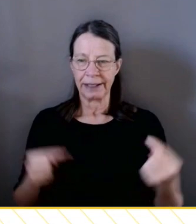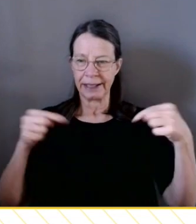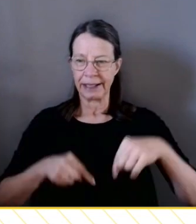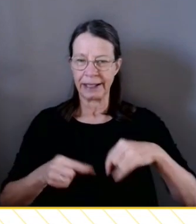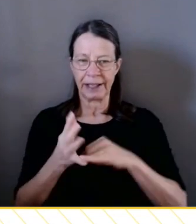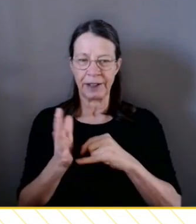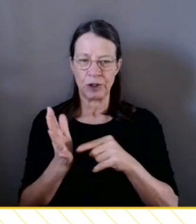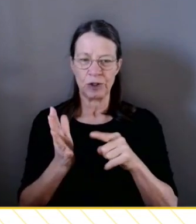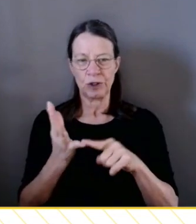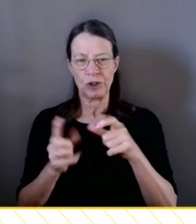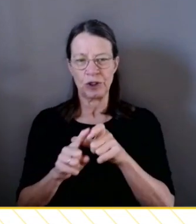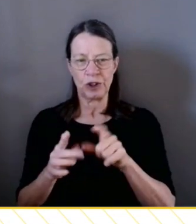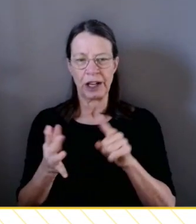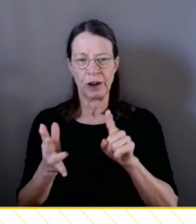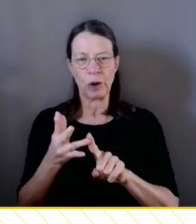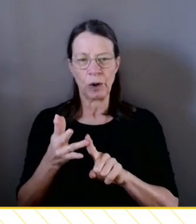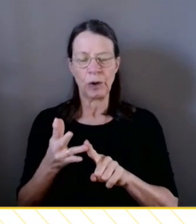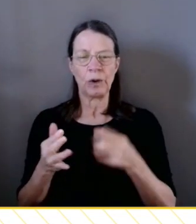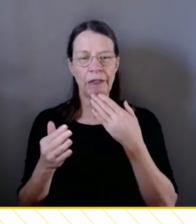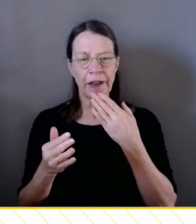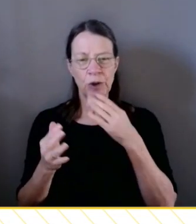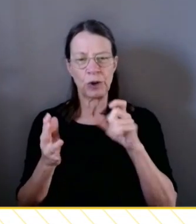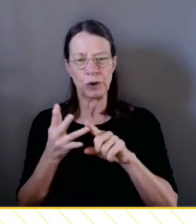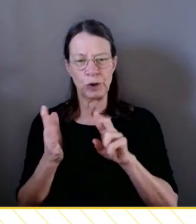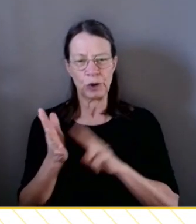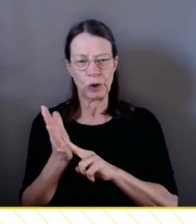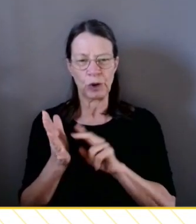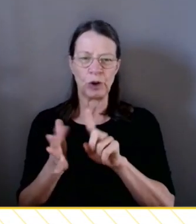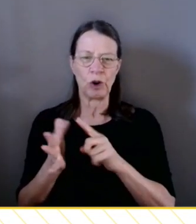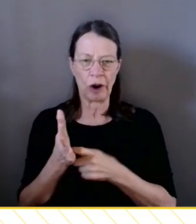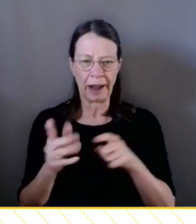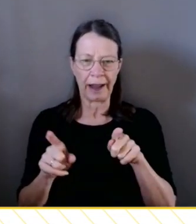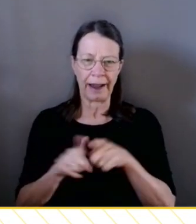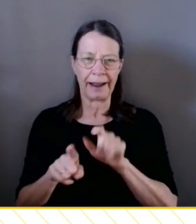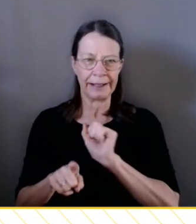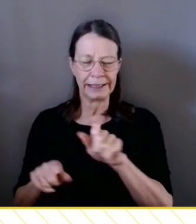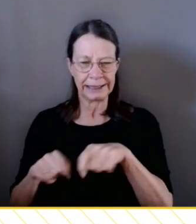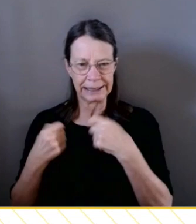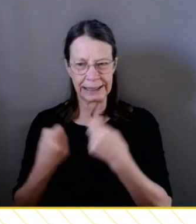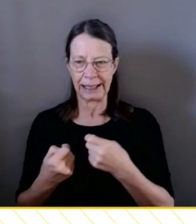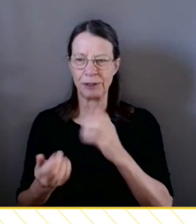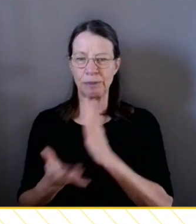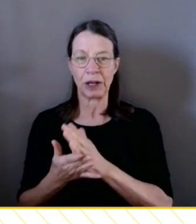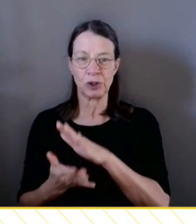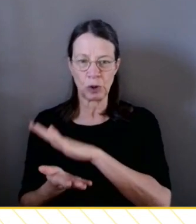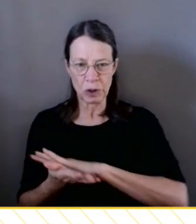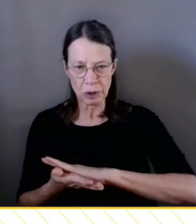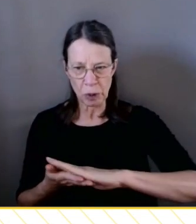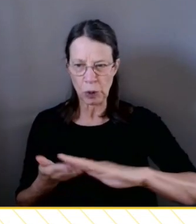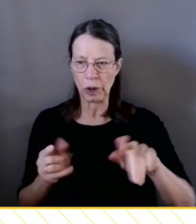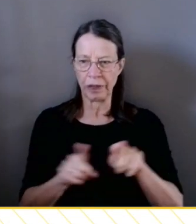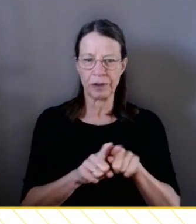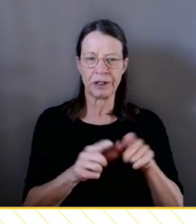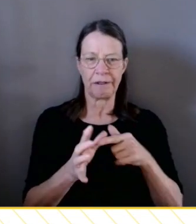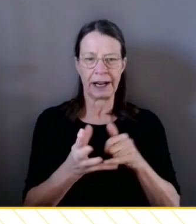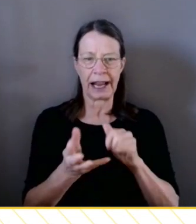Connor and his team for making sure things have just run so smoothly here. And to Ash and the team at Peanut